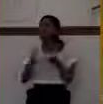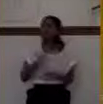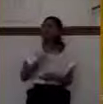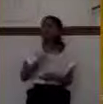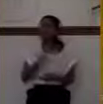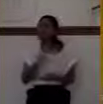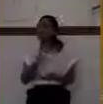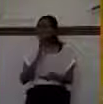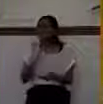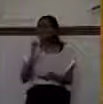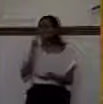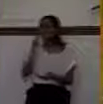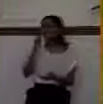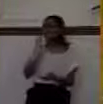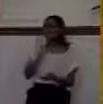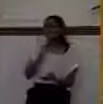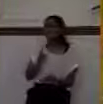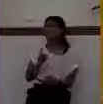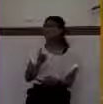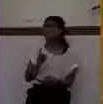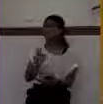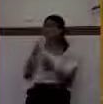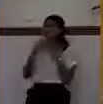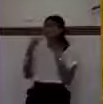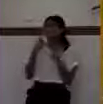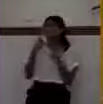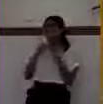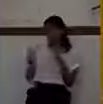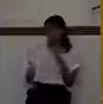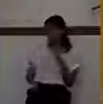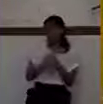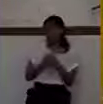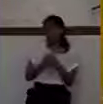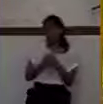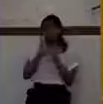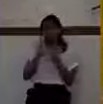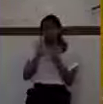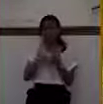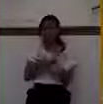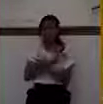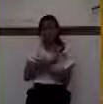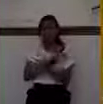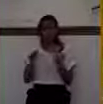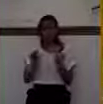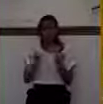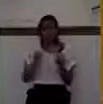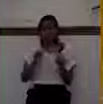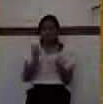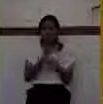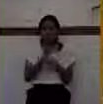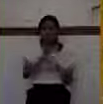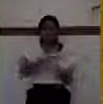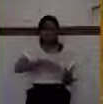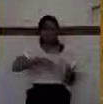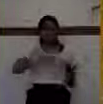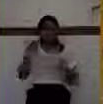it's not. Sin, when it's in the dark, has a damaging, disastrous effect